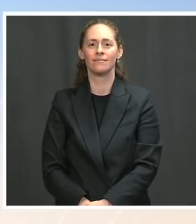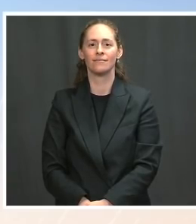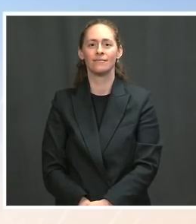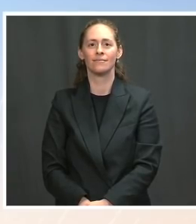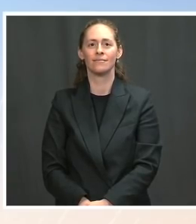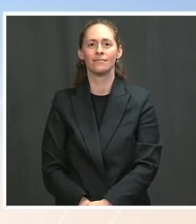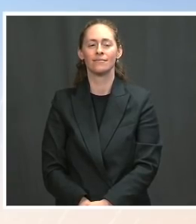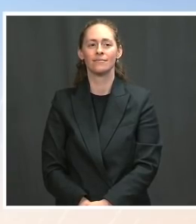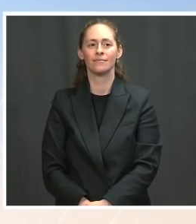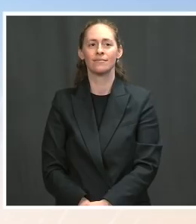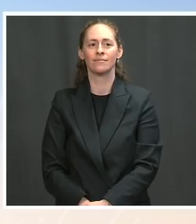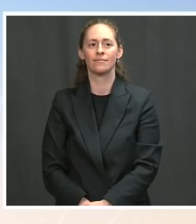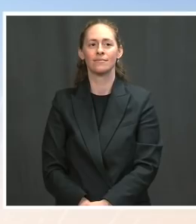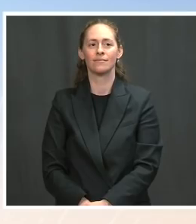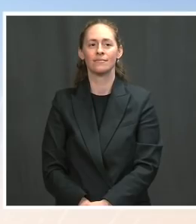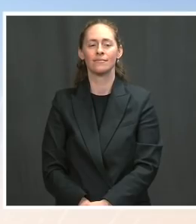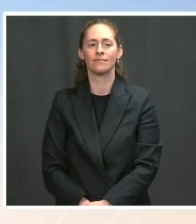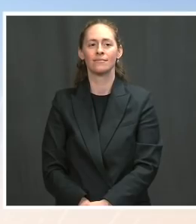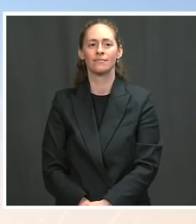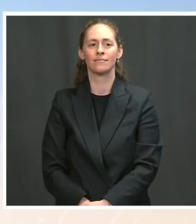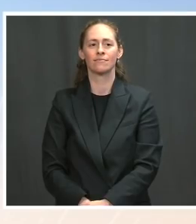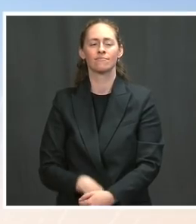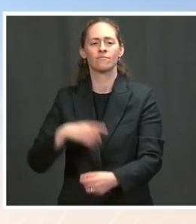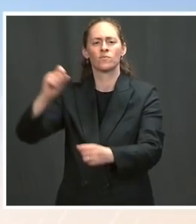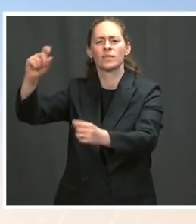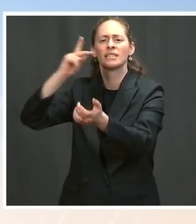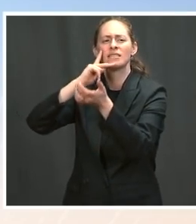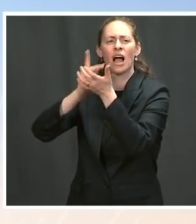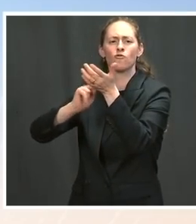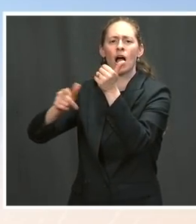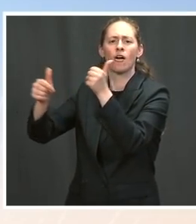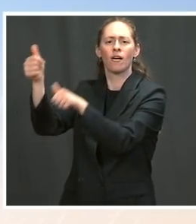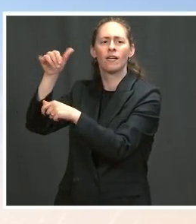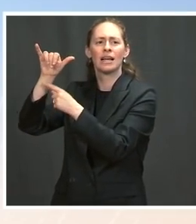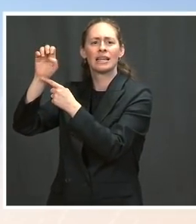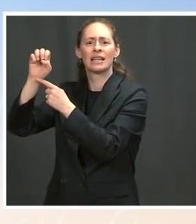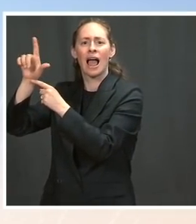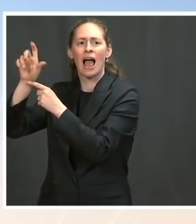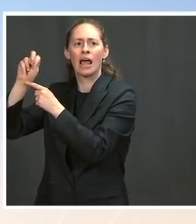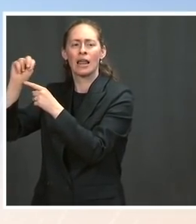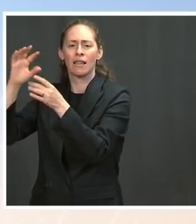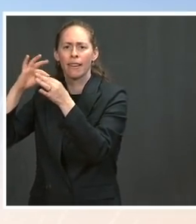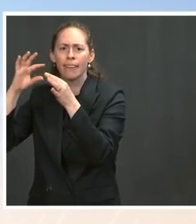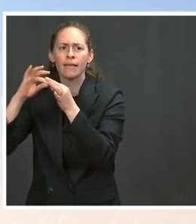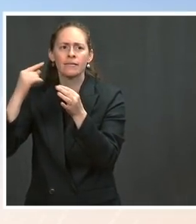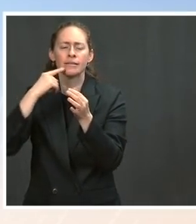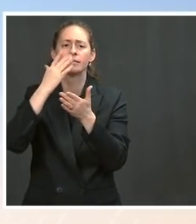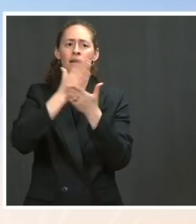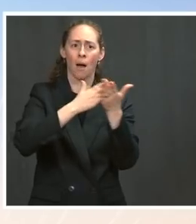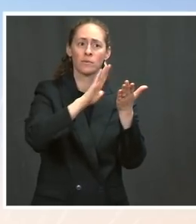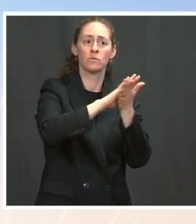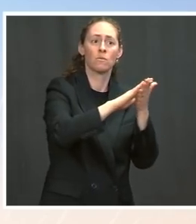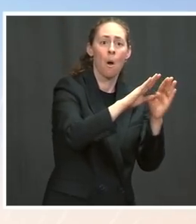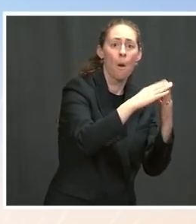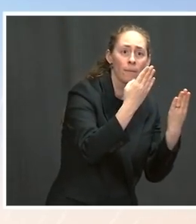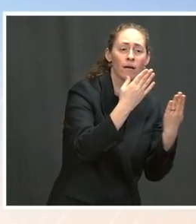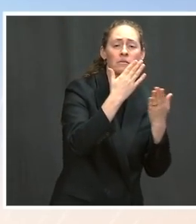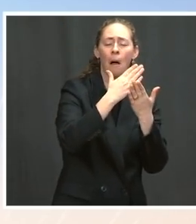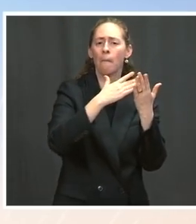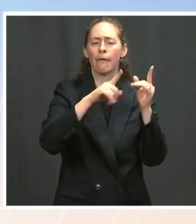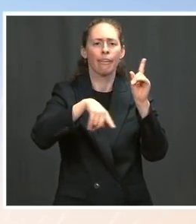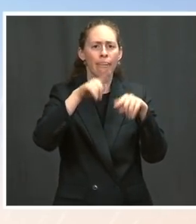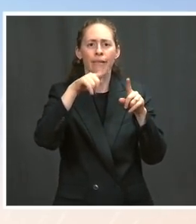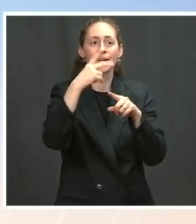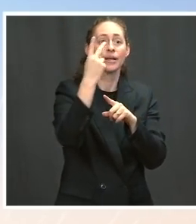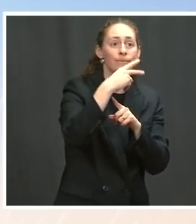unevenly, you know, hybrid, some days it's in person, some days it's not, can affect people's ability to go back to the workforce. Secretary Walsh mentioned that